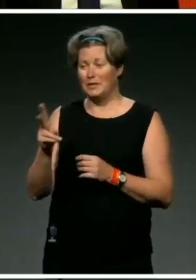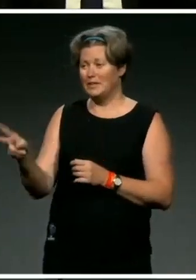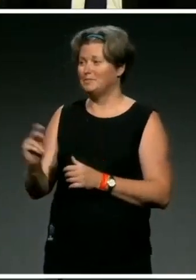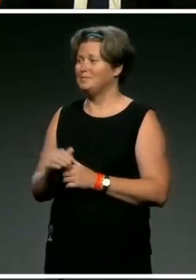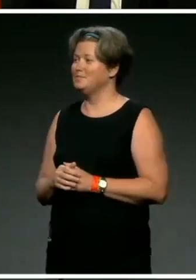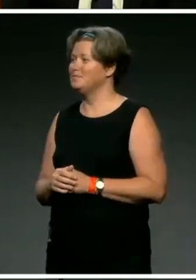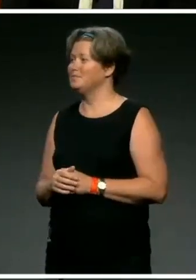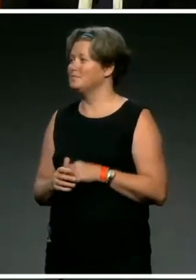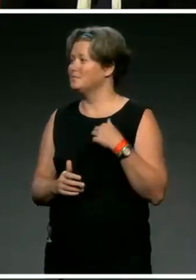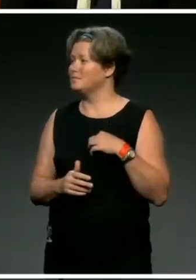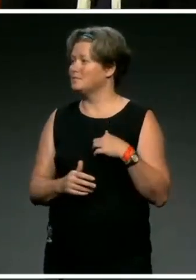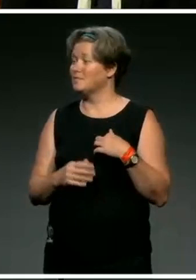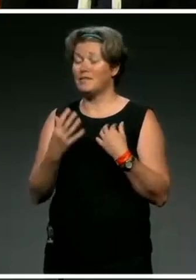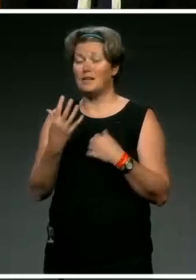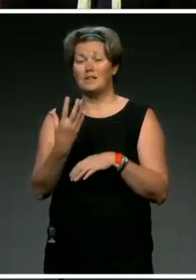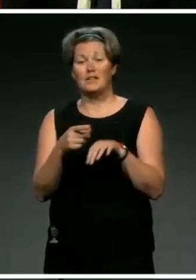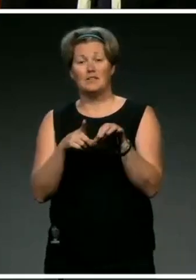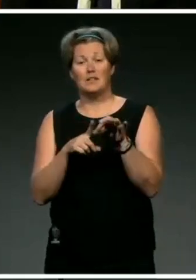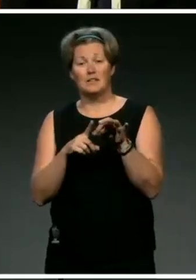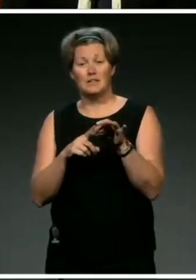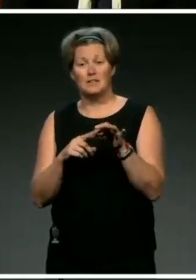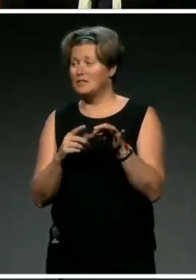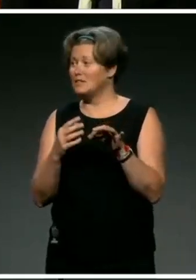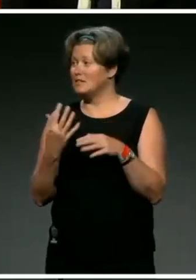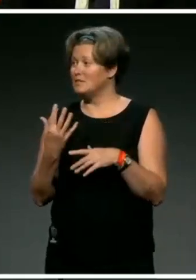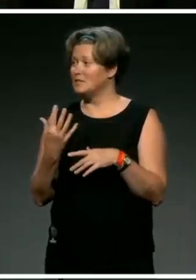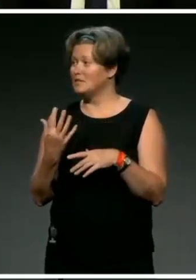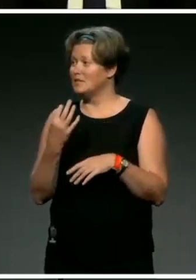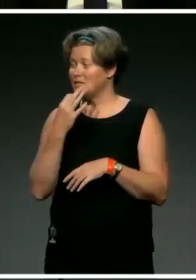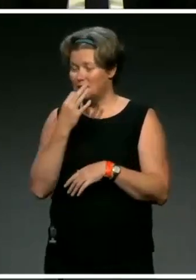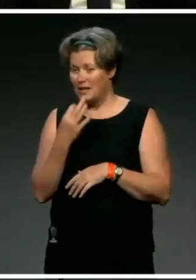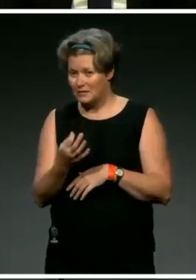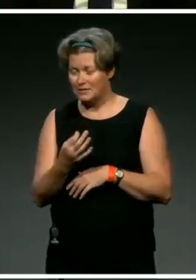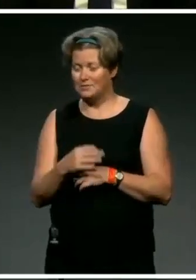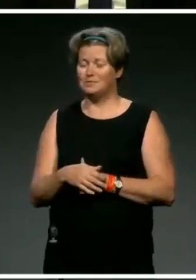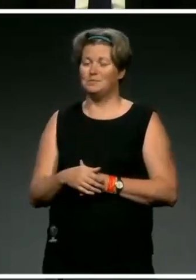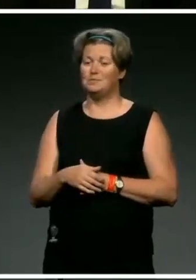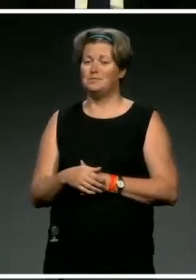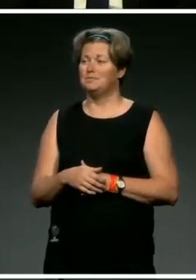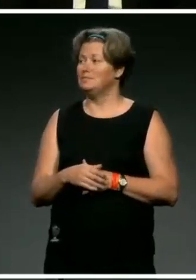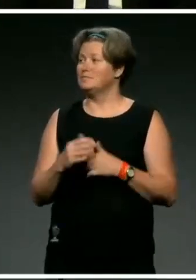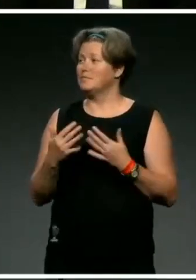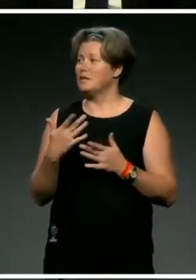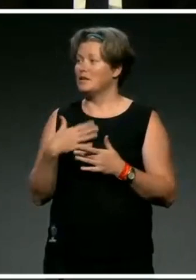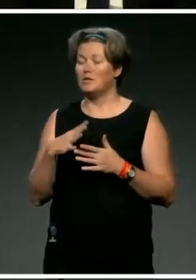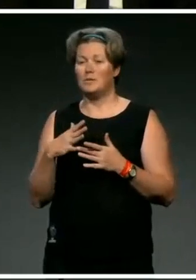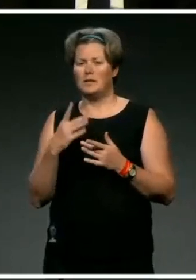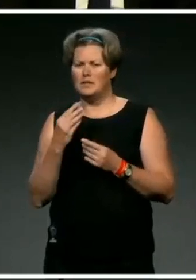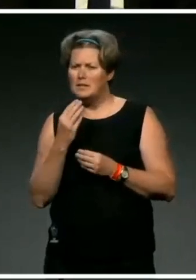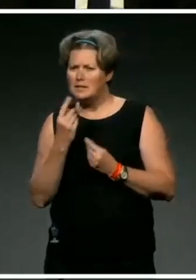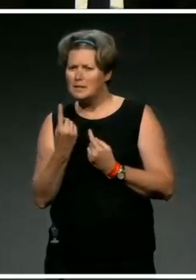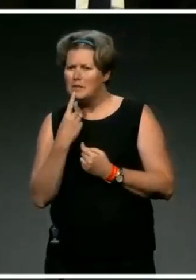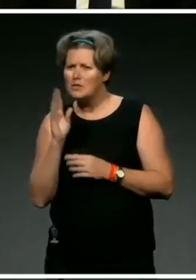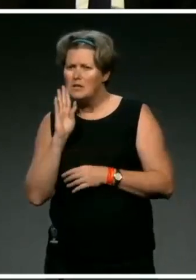McFarlane. I did, yeah. I did have a question that I wanted to answer. Sorry, I did have a question that I wanted to ask. However, I do want to address something you just said